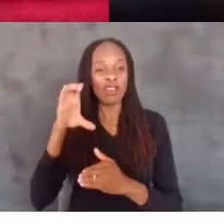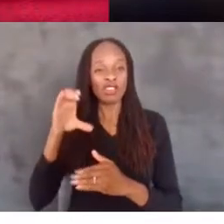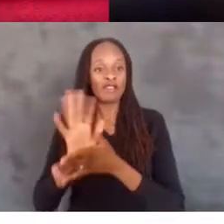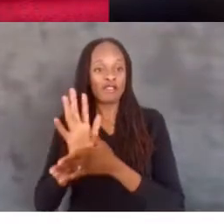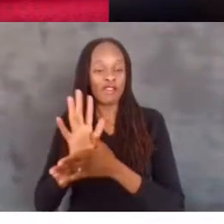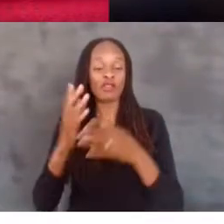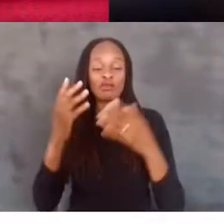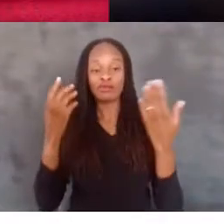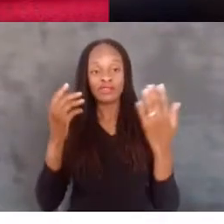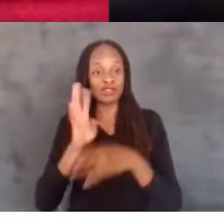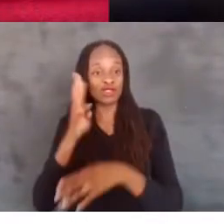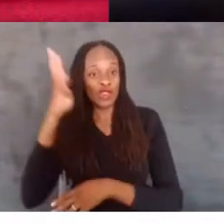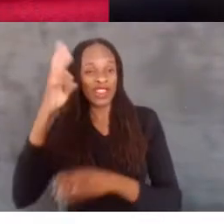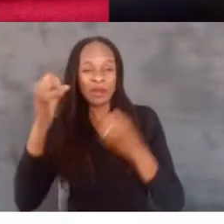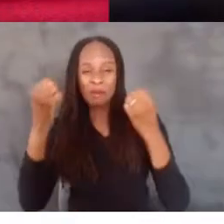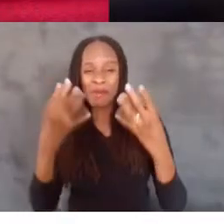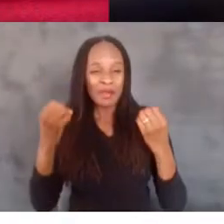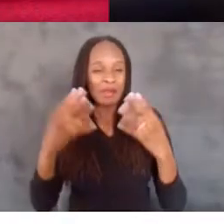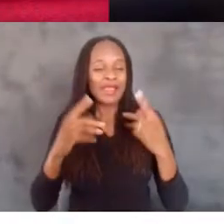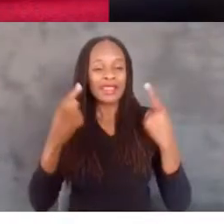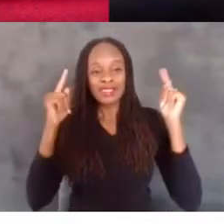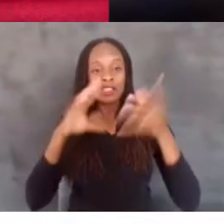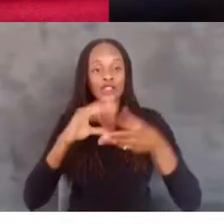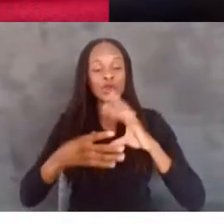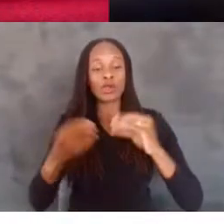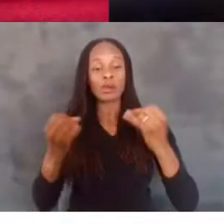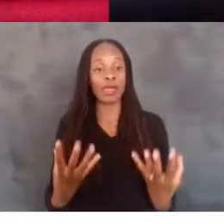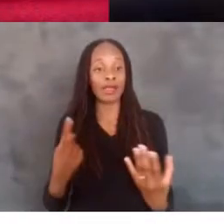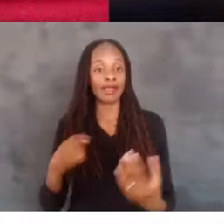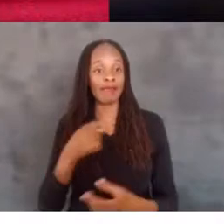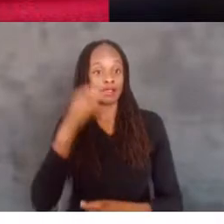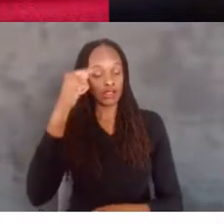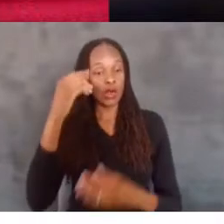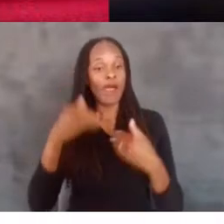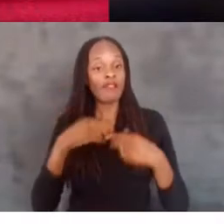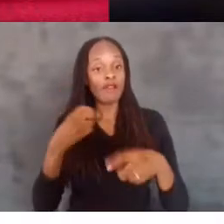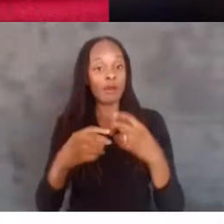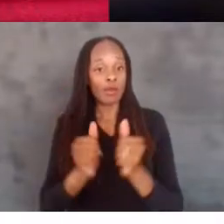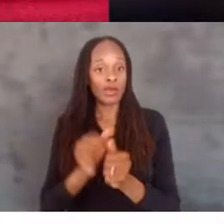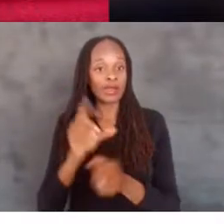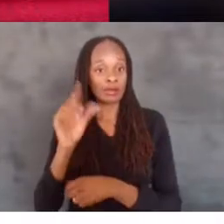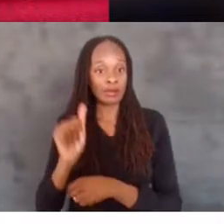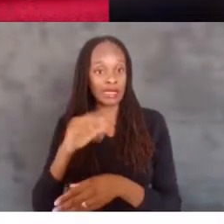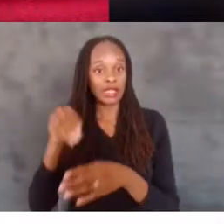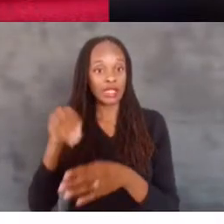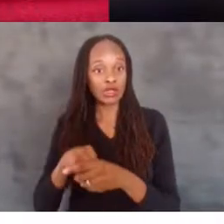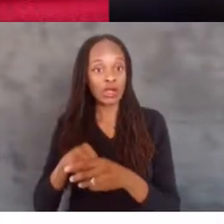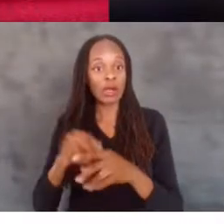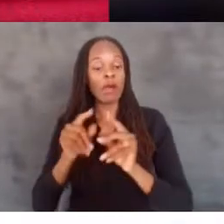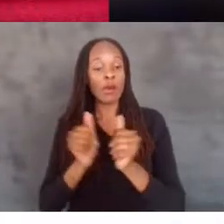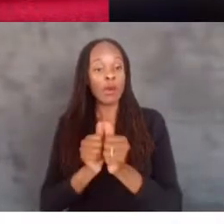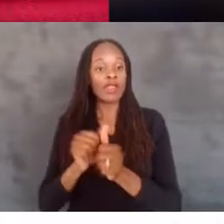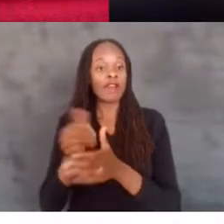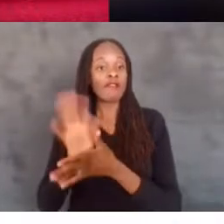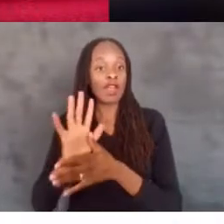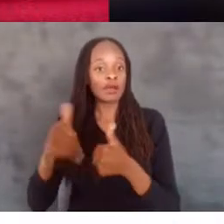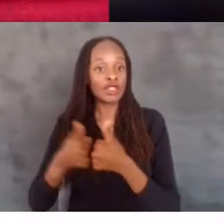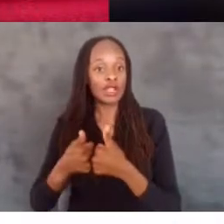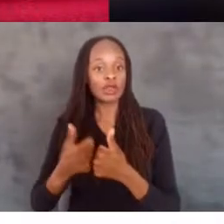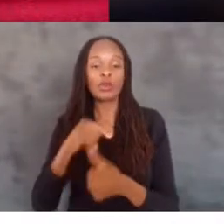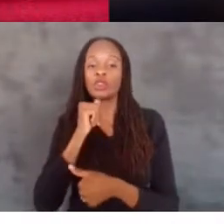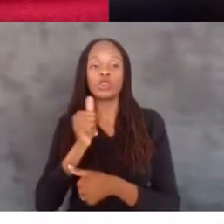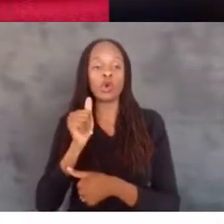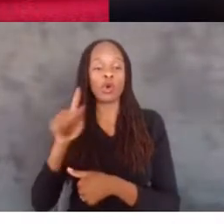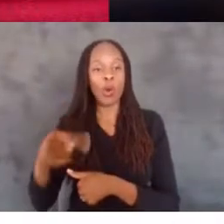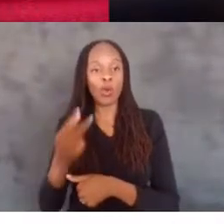stories. Now, many of us are aware that there is a problem of disability inclusion. But with the Film Challenge, we don't just look at the